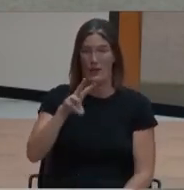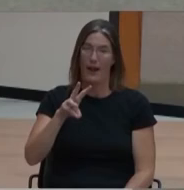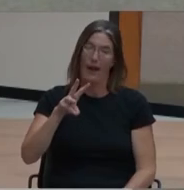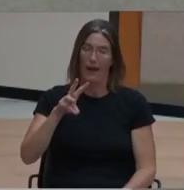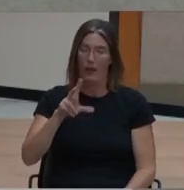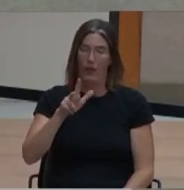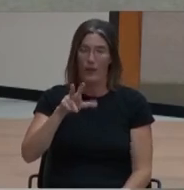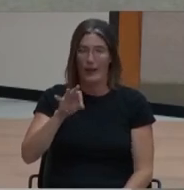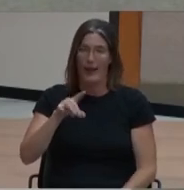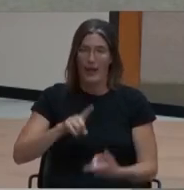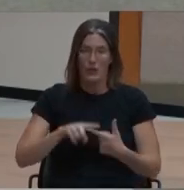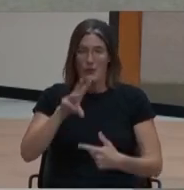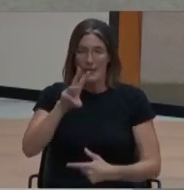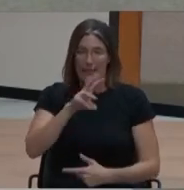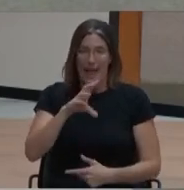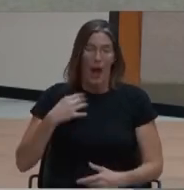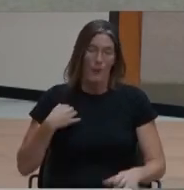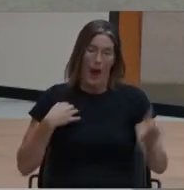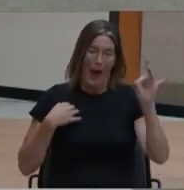yes, yes.